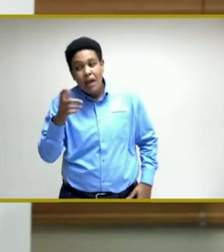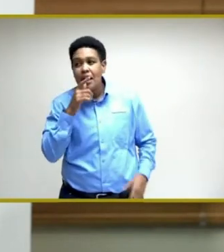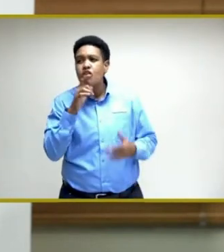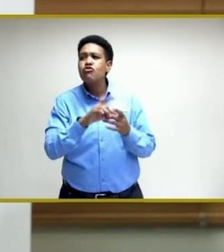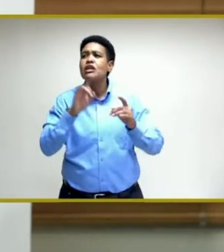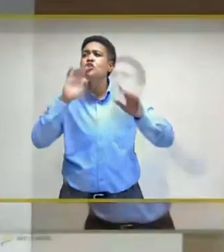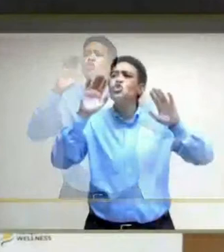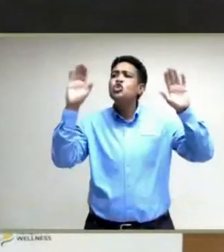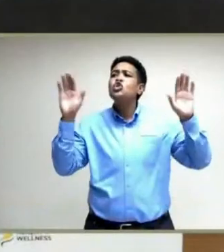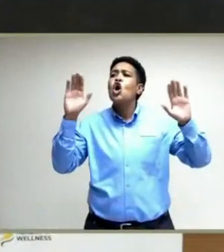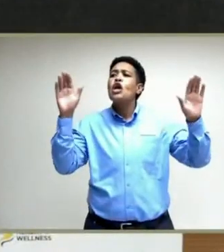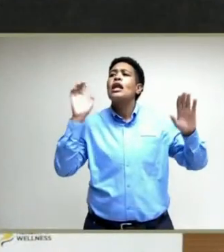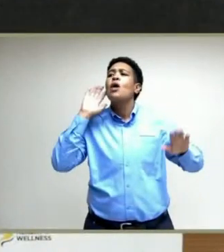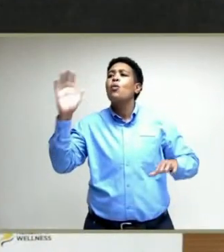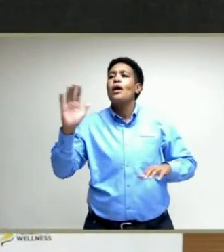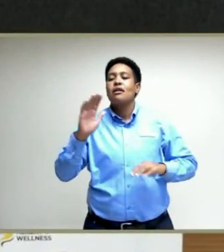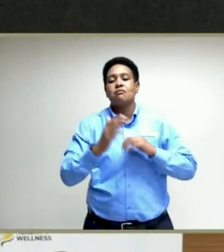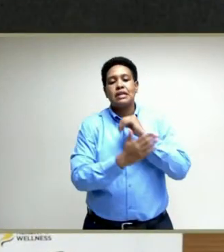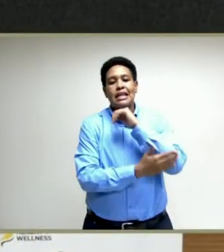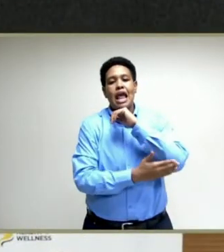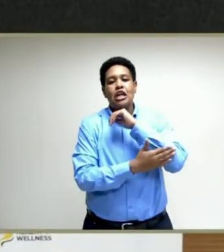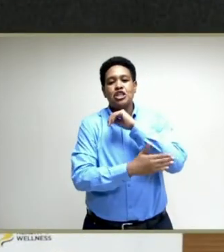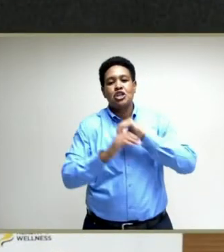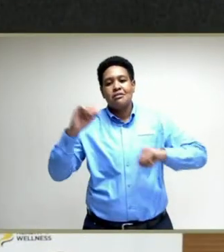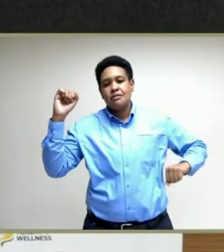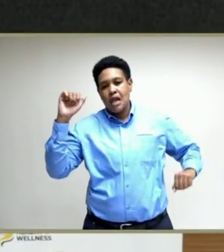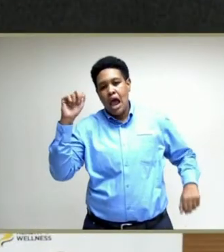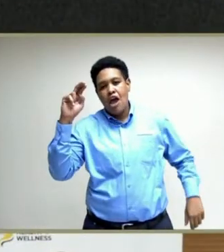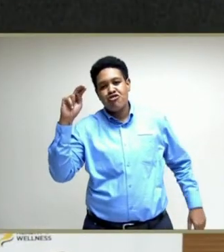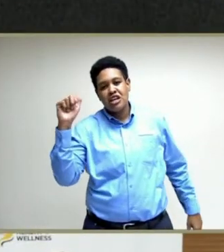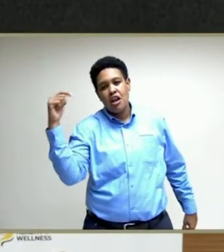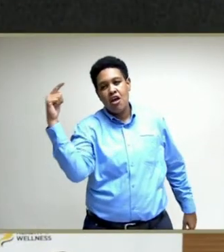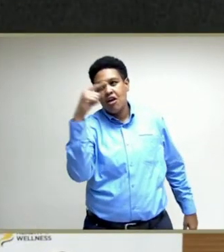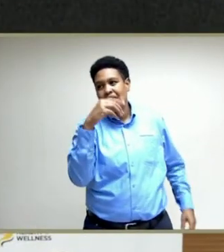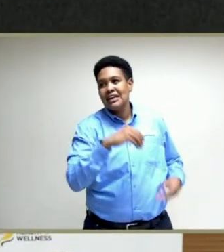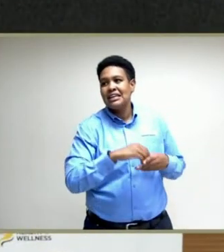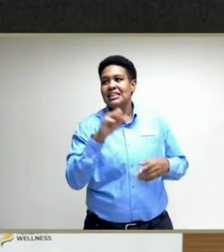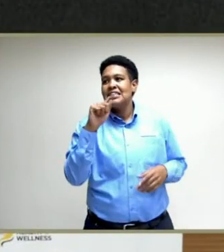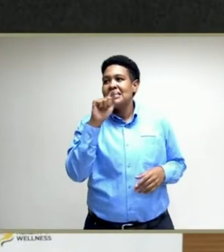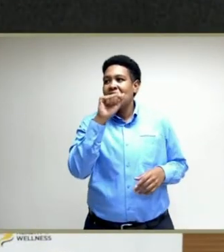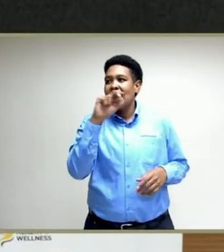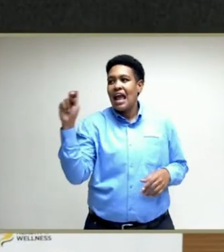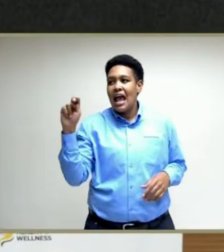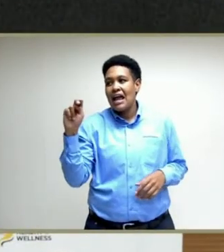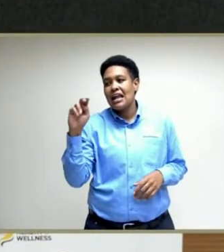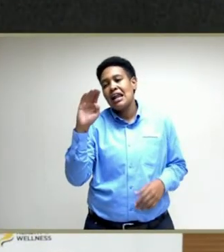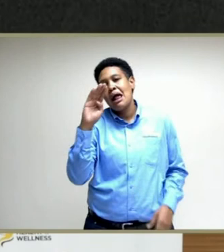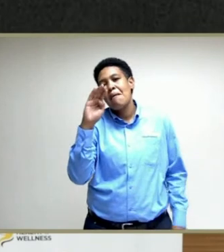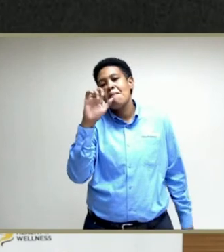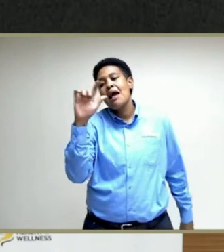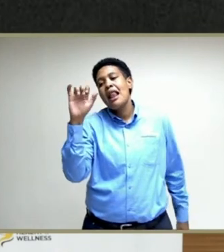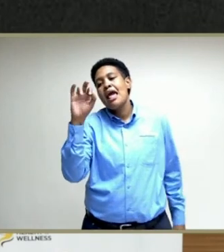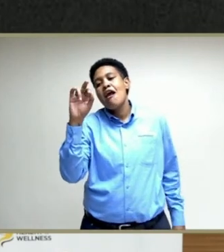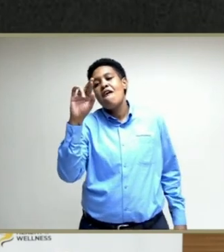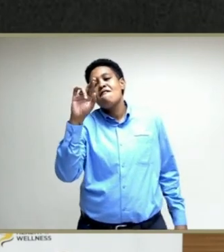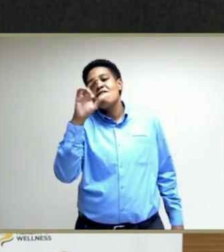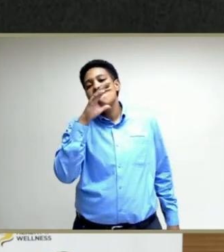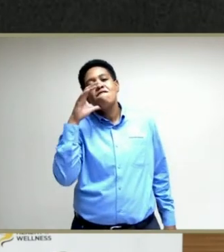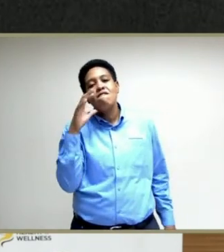to Sunday, we will be at the National Arena in St. Anne, the Belier Farmers Market,